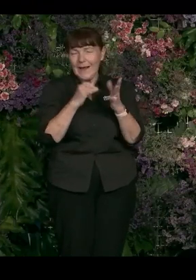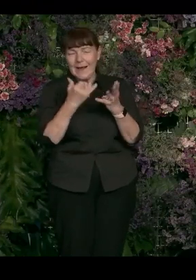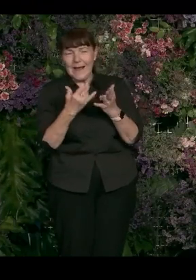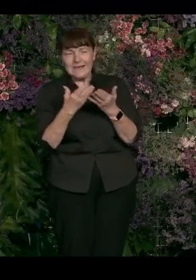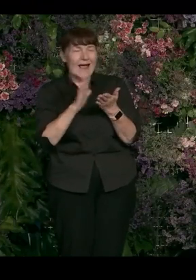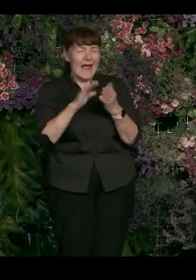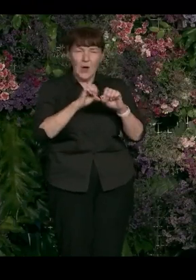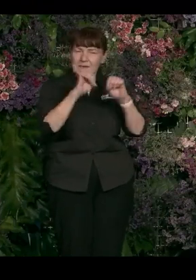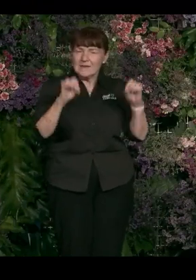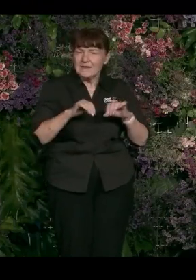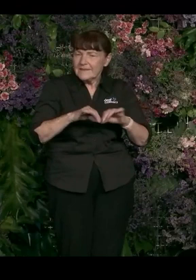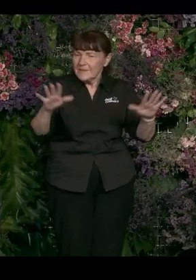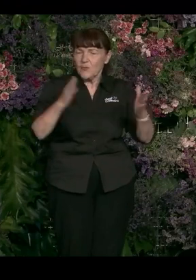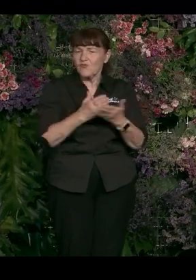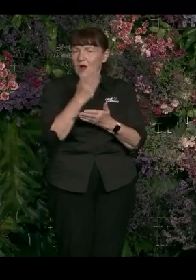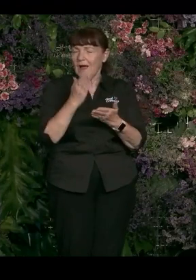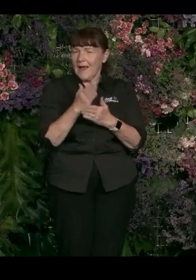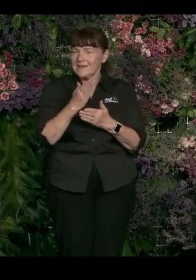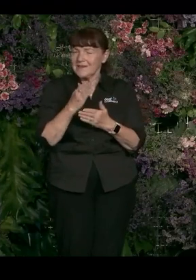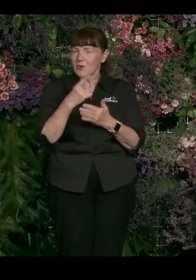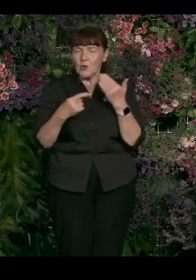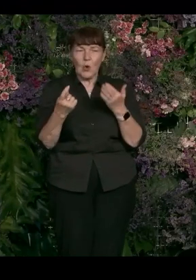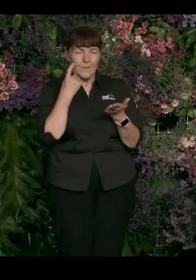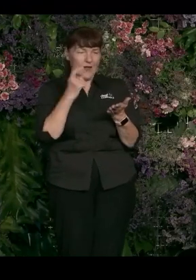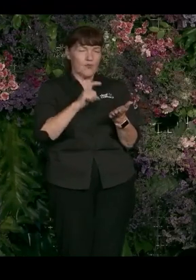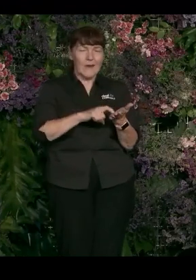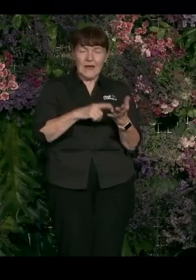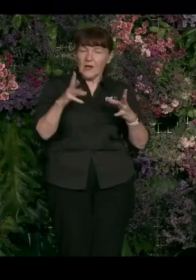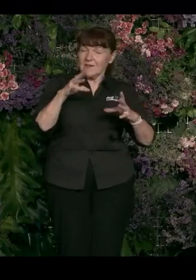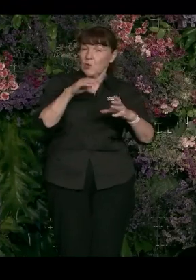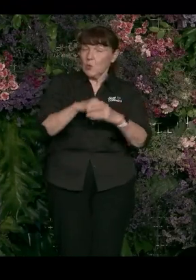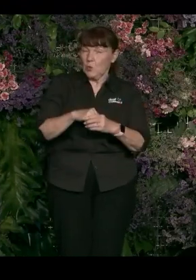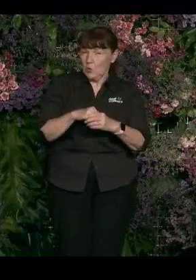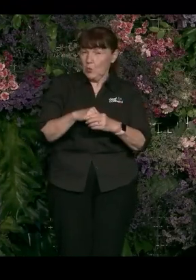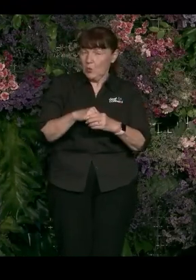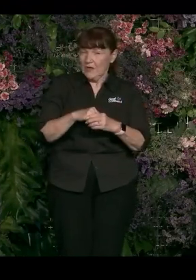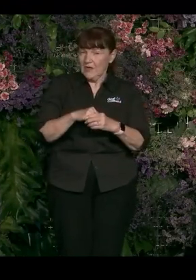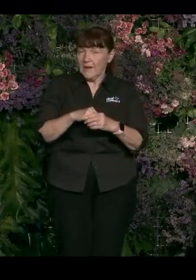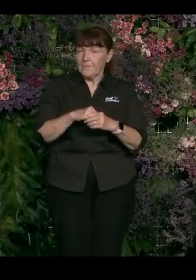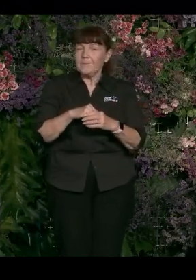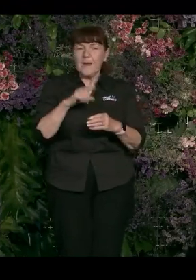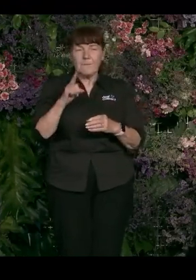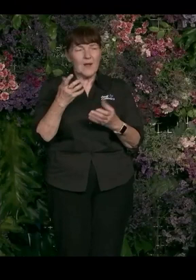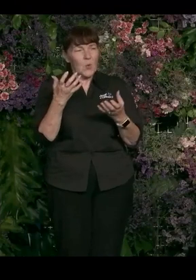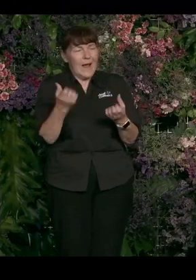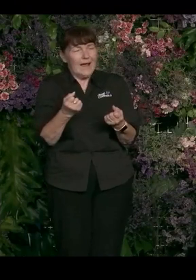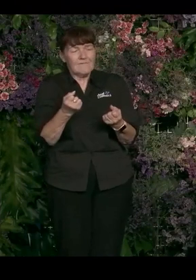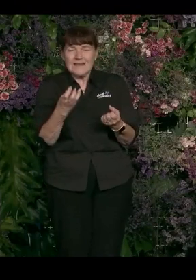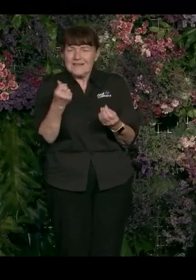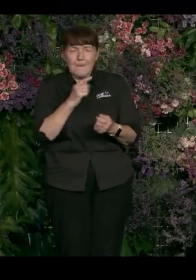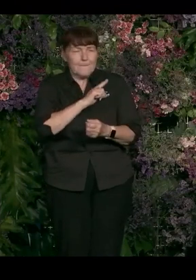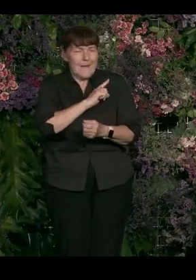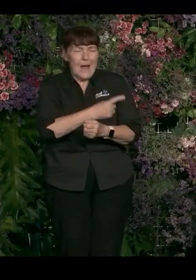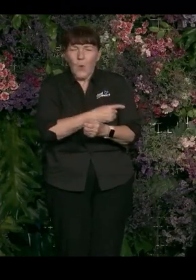rights so that it's not a matter of just being recognised or included, but that you have some power.